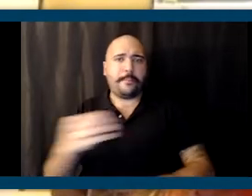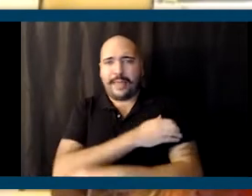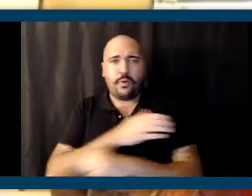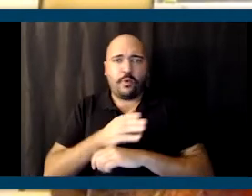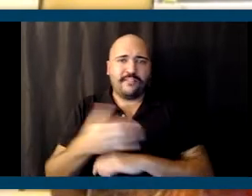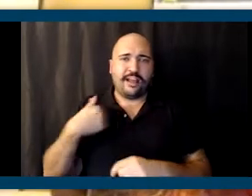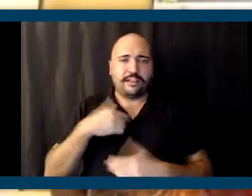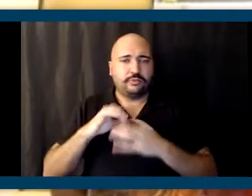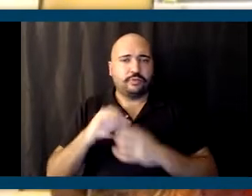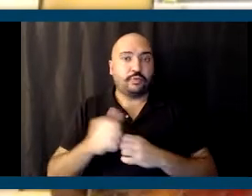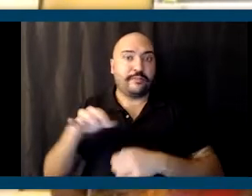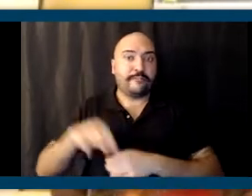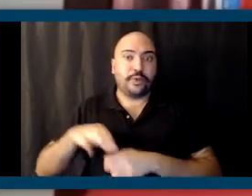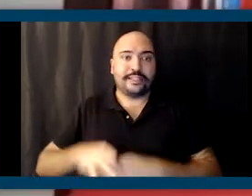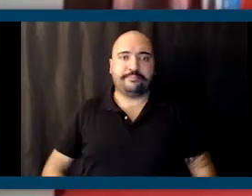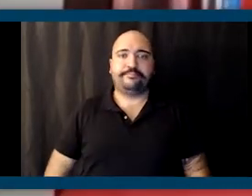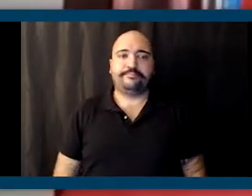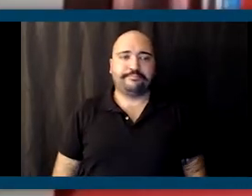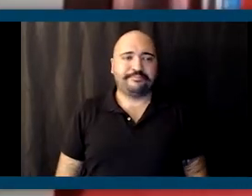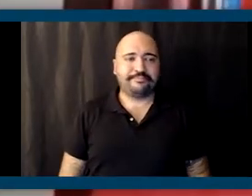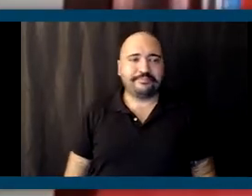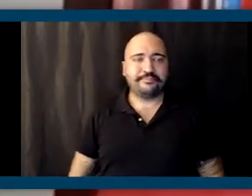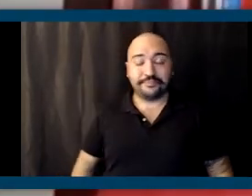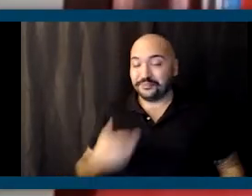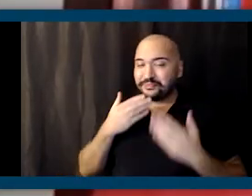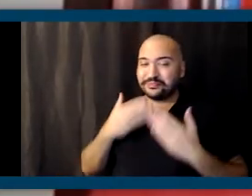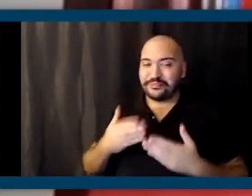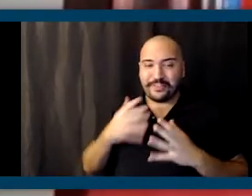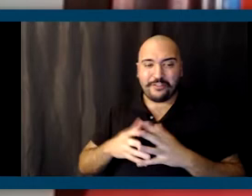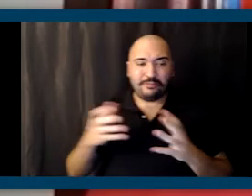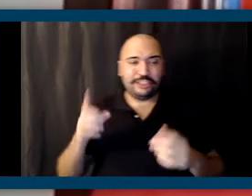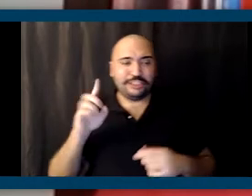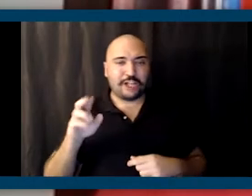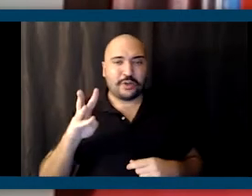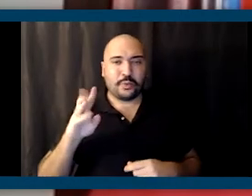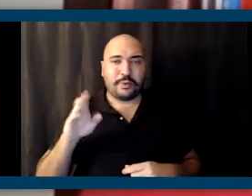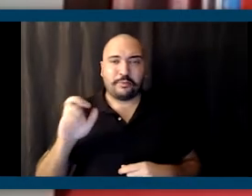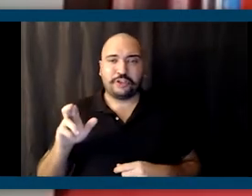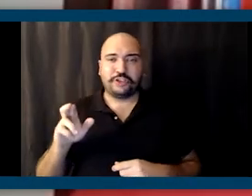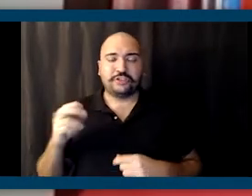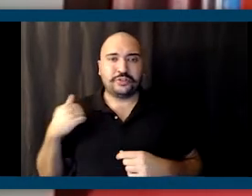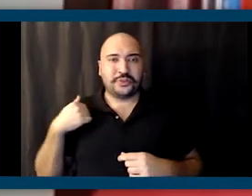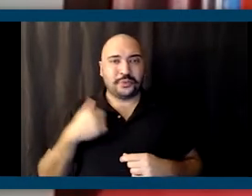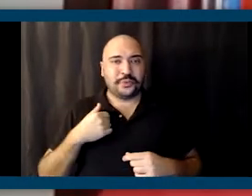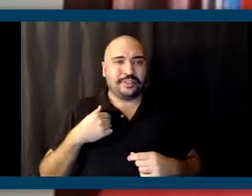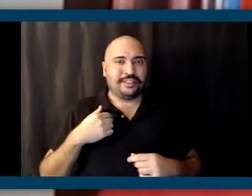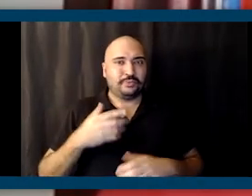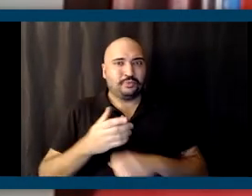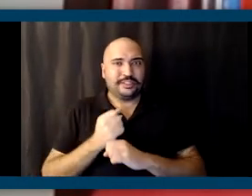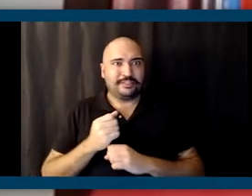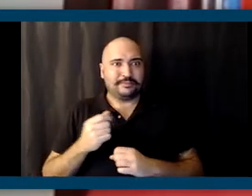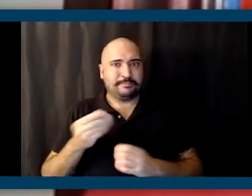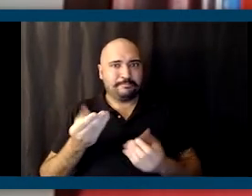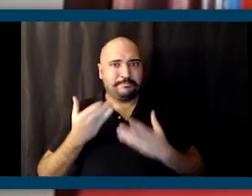when it comes to voting. Thank you very well. Thank you very much, Dr. Weber. We received word this afternoon that